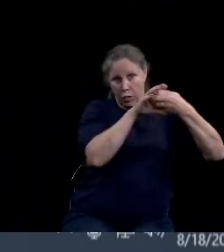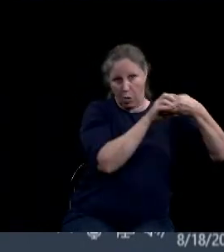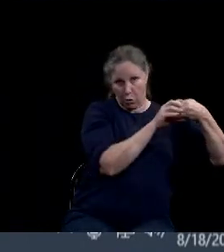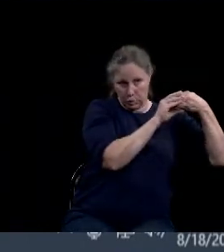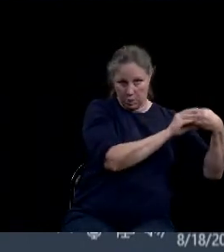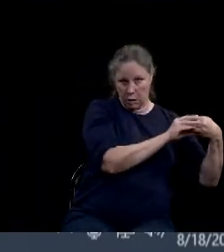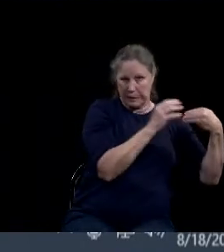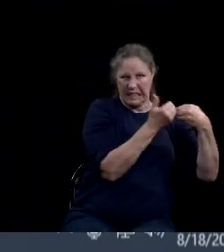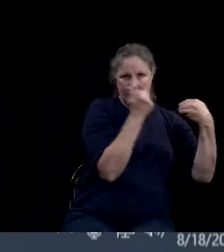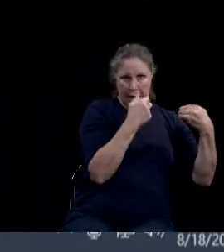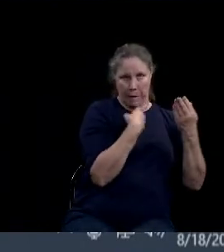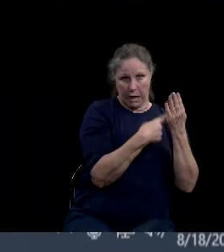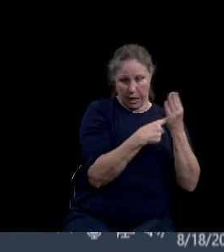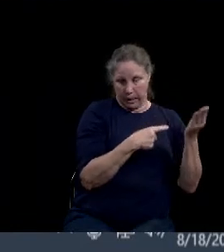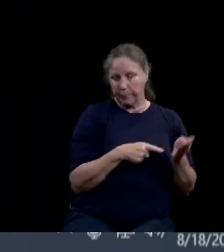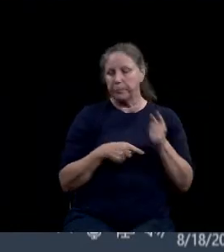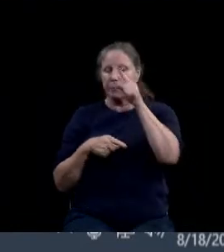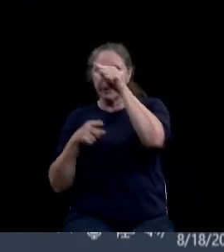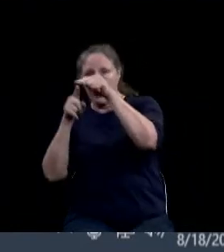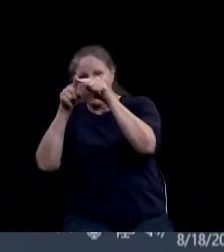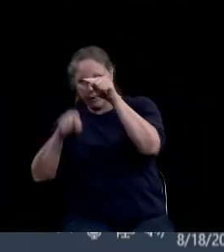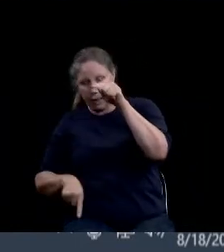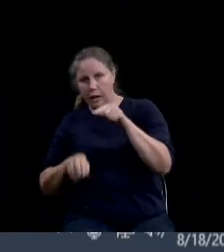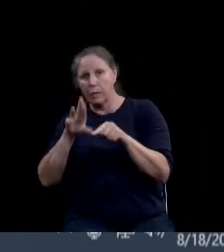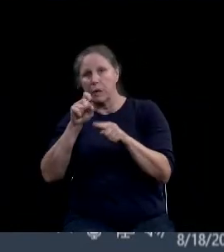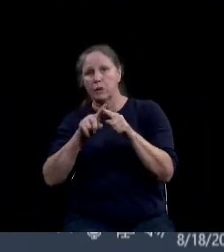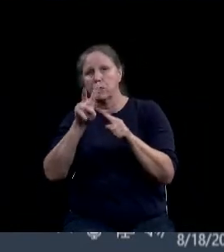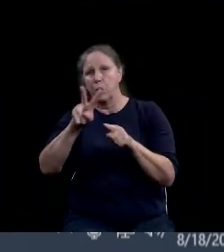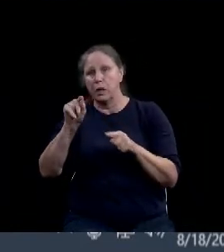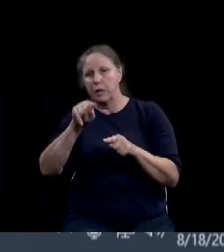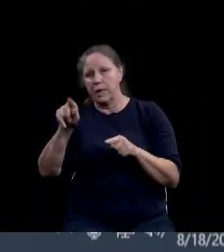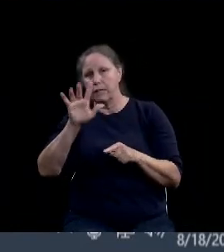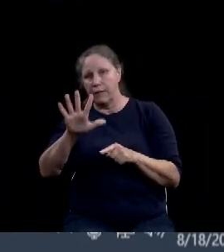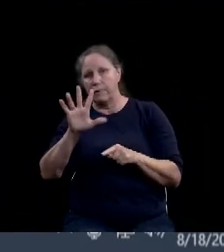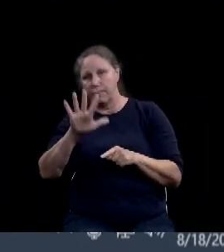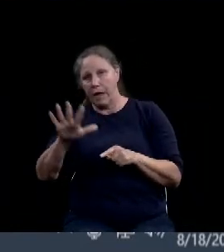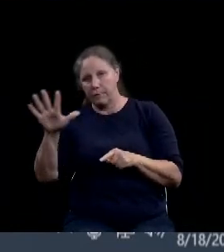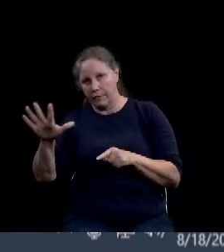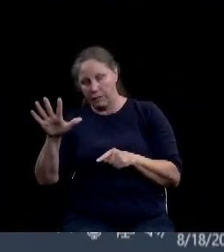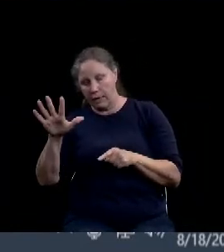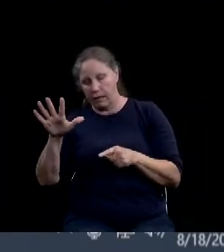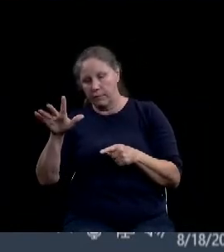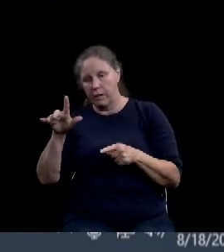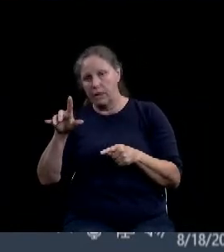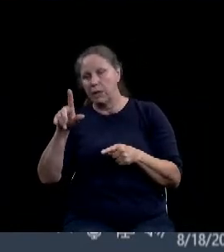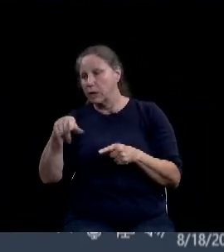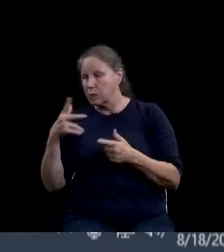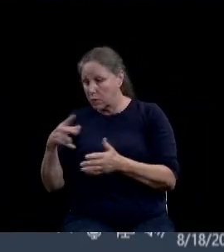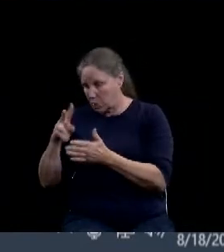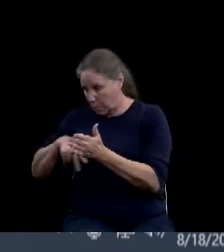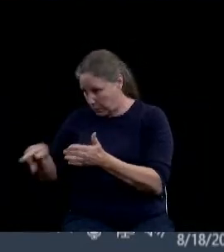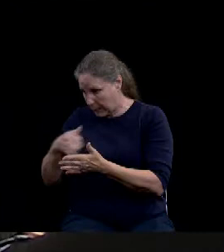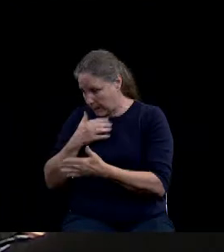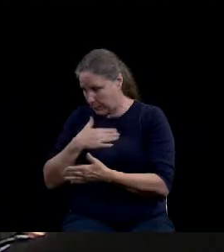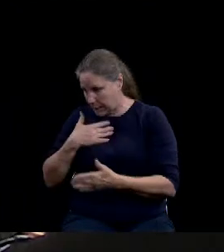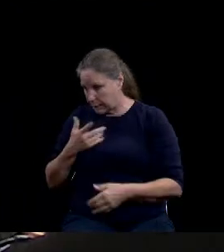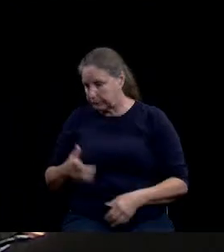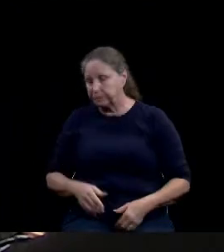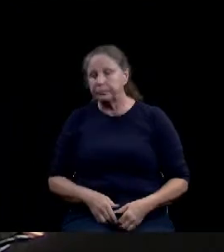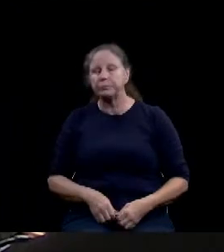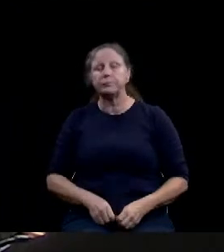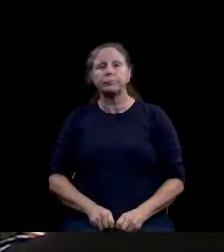start with resolution 2020-555. Esmeralda, will you read those comments, please? Yes, sir. For